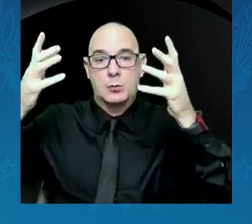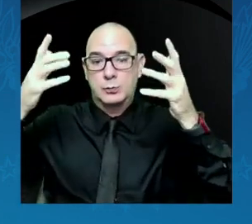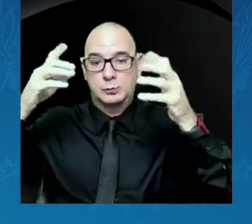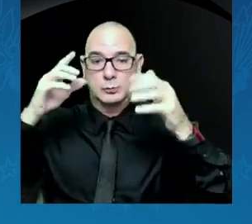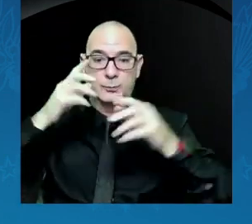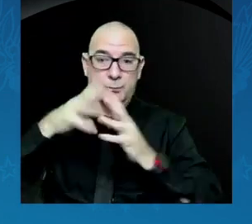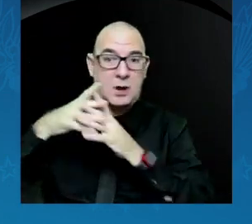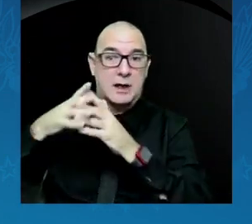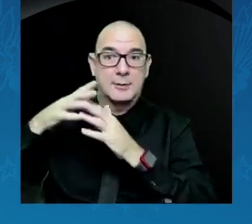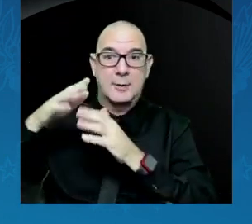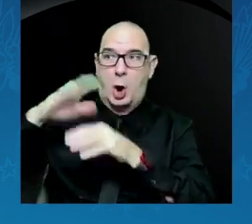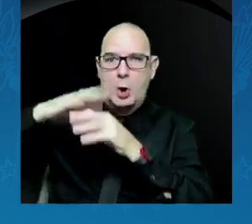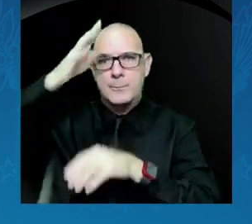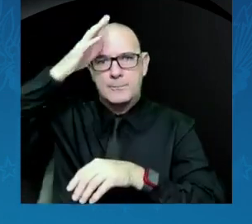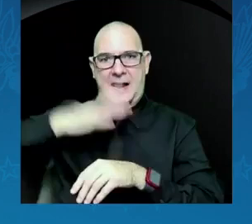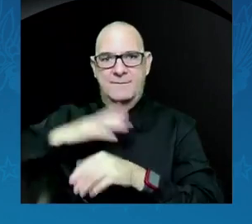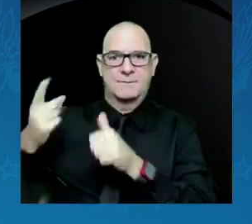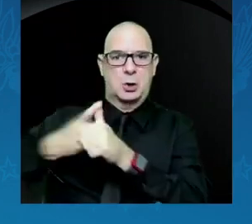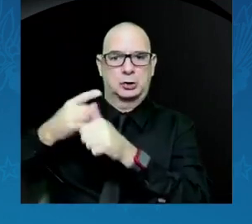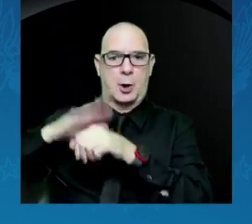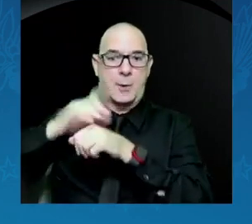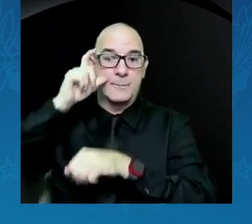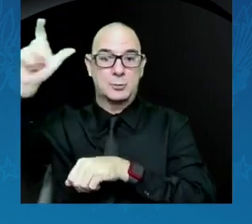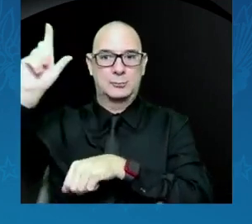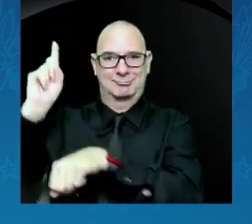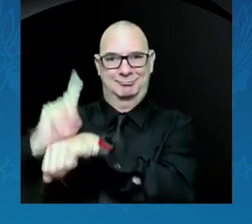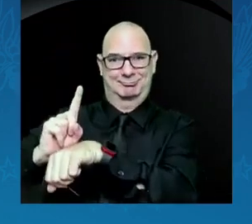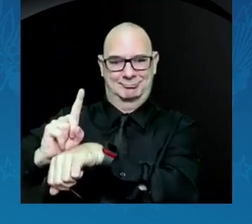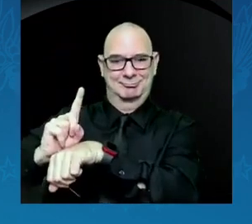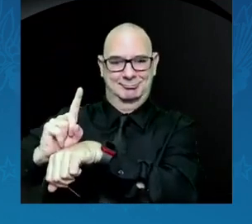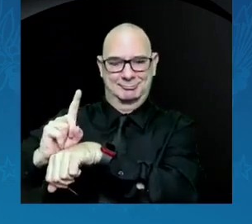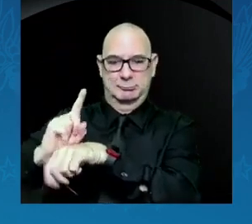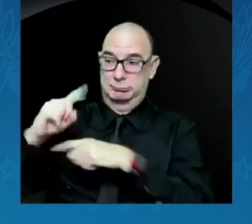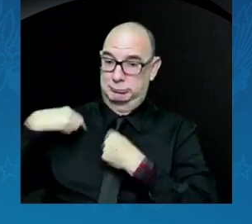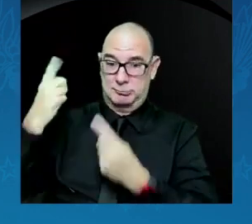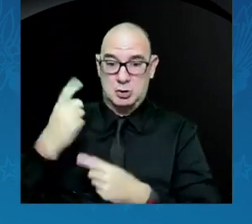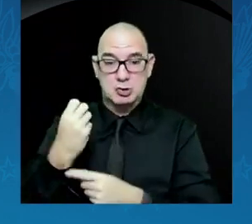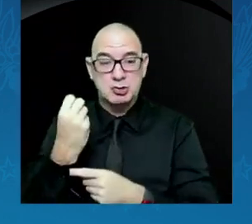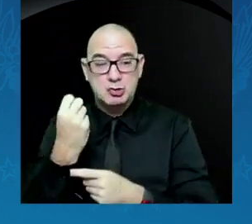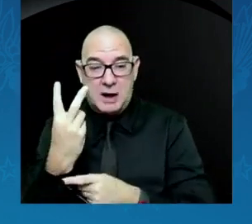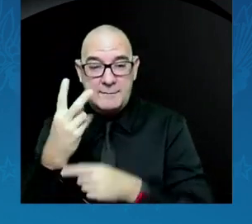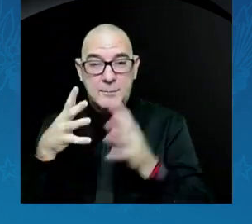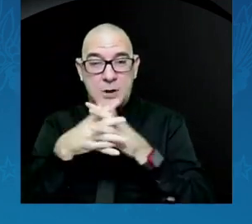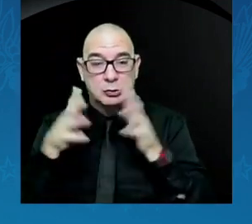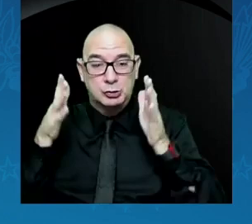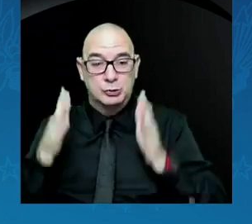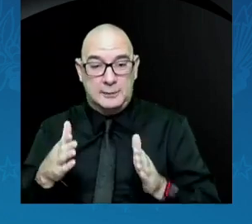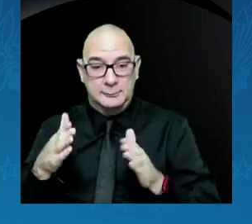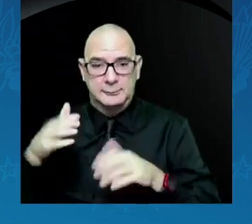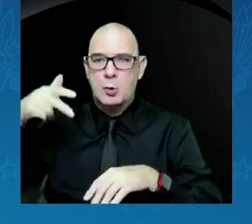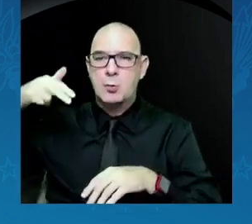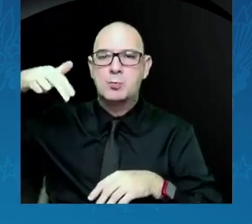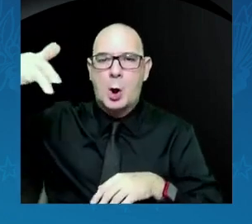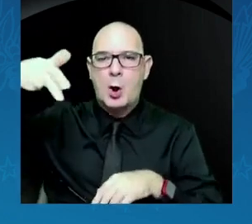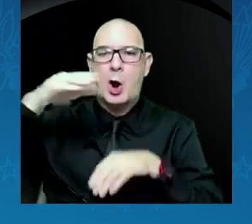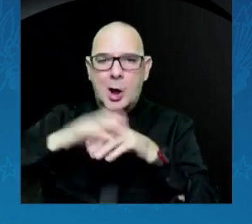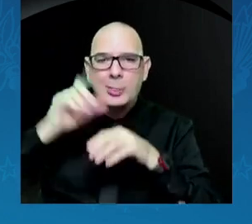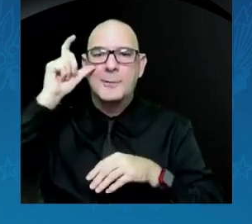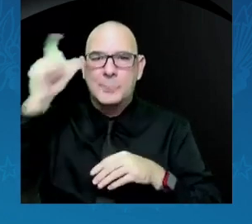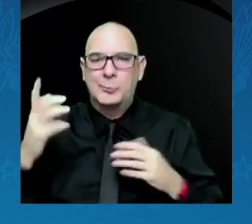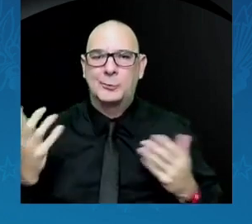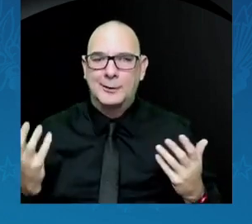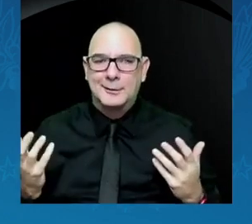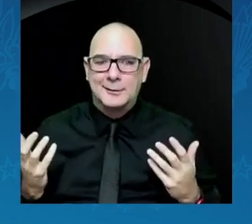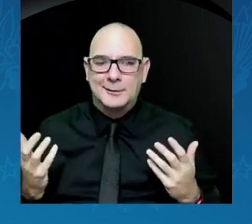since, 12 Americans have walked on the moon and even more have orbited